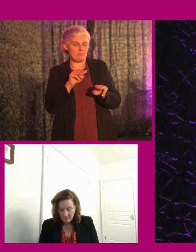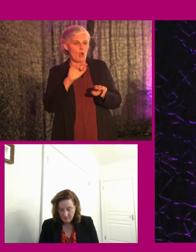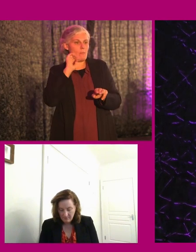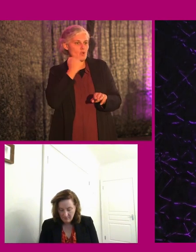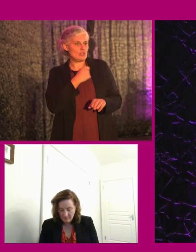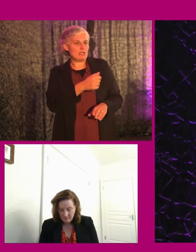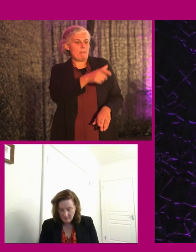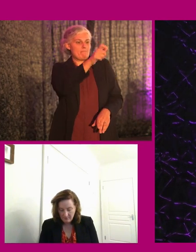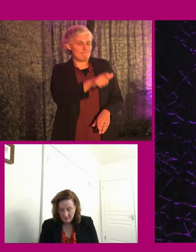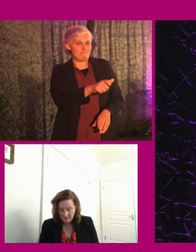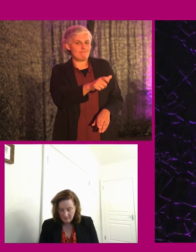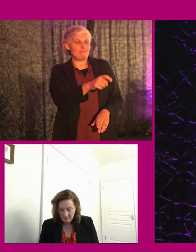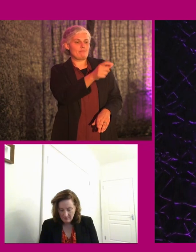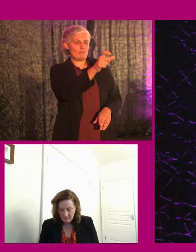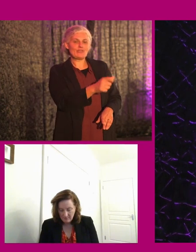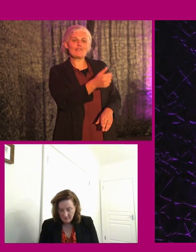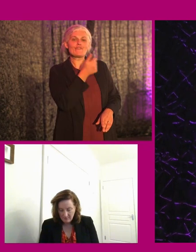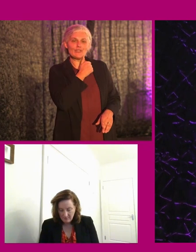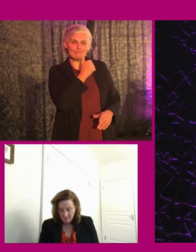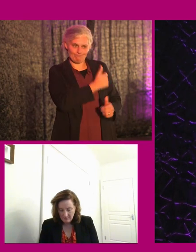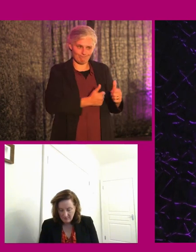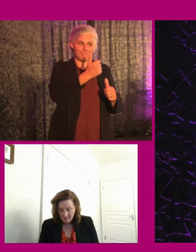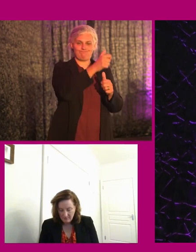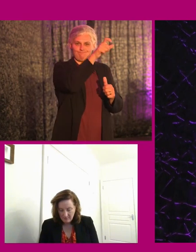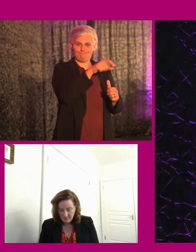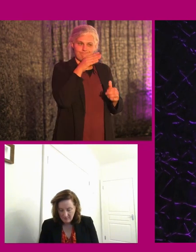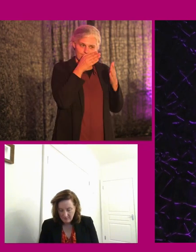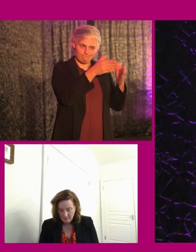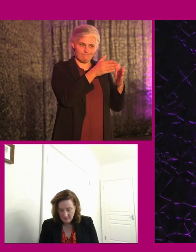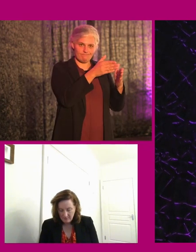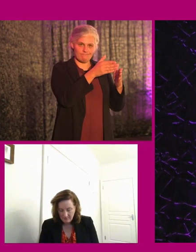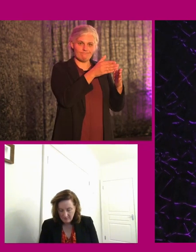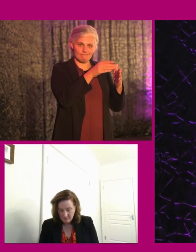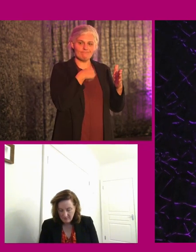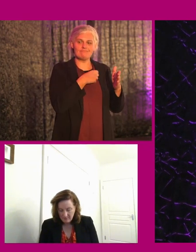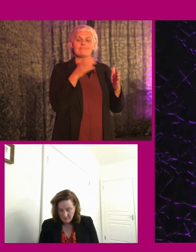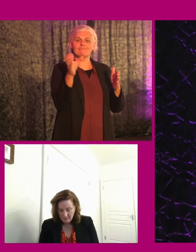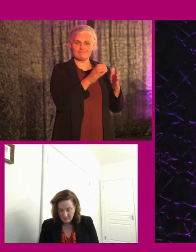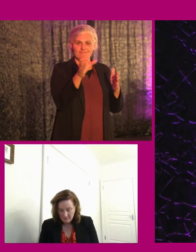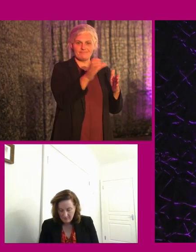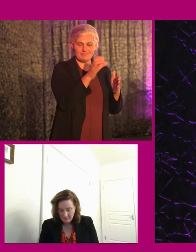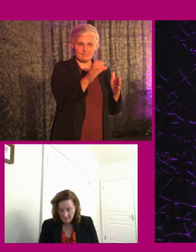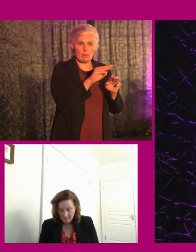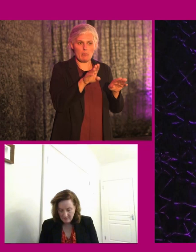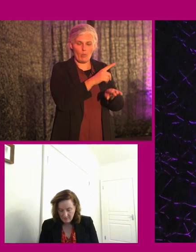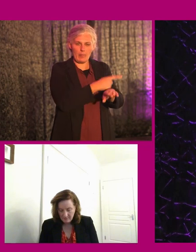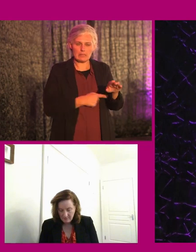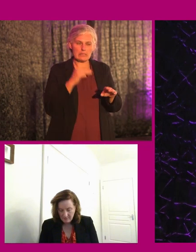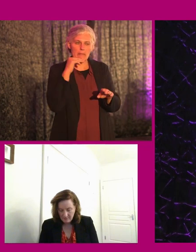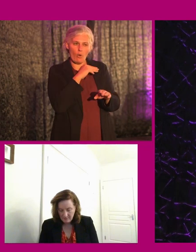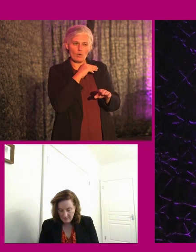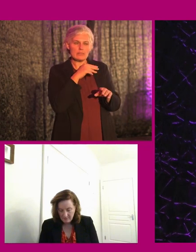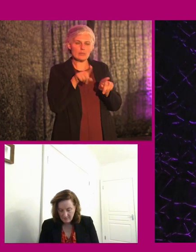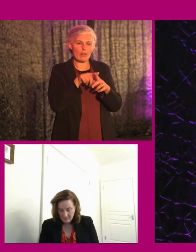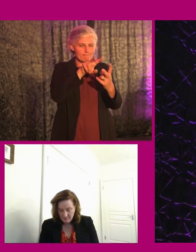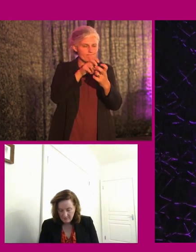first. Um, and also, um, in hiring people with disabilities, it's so important to listen to the voices